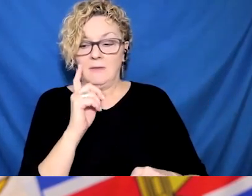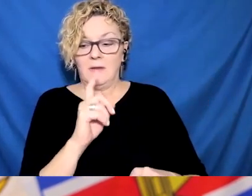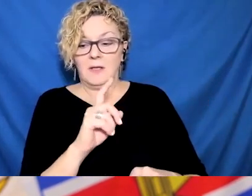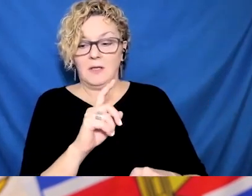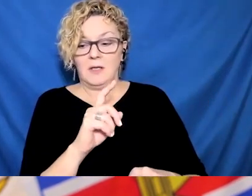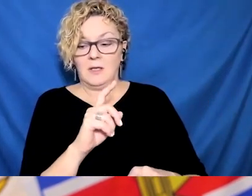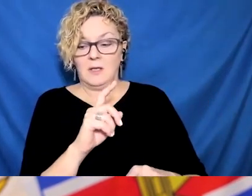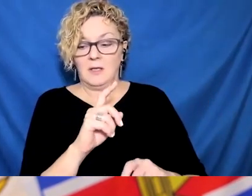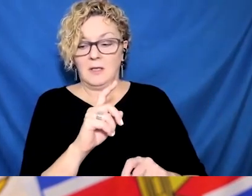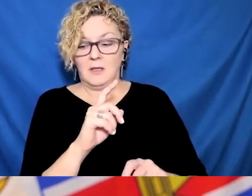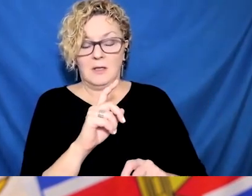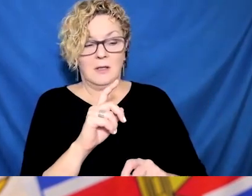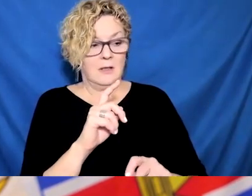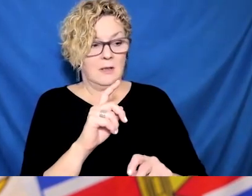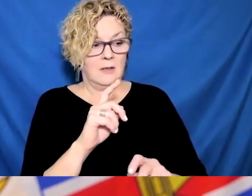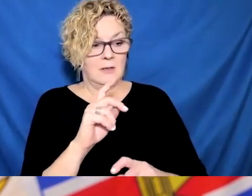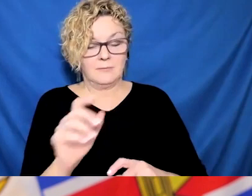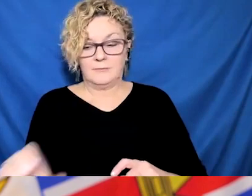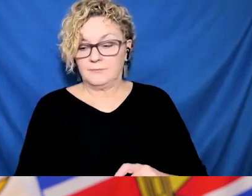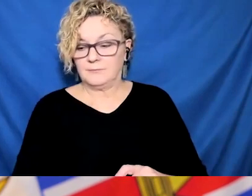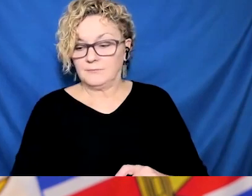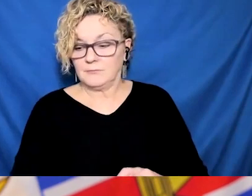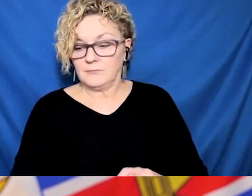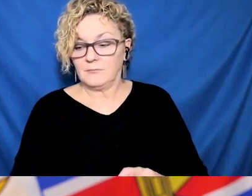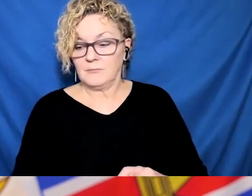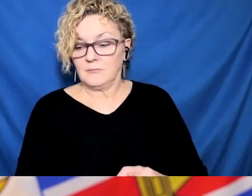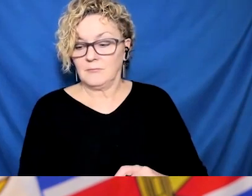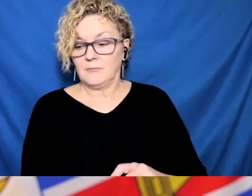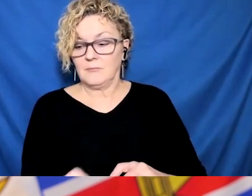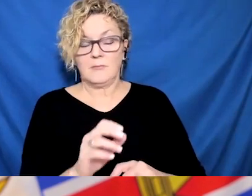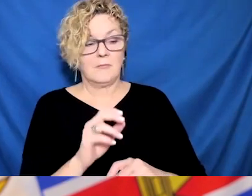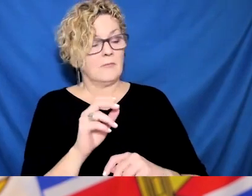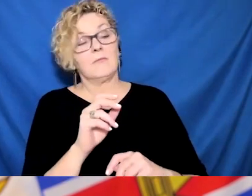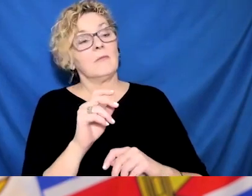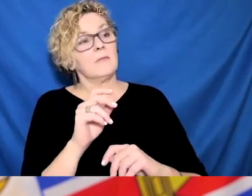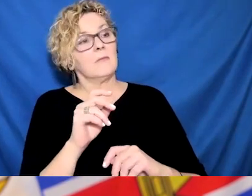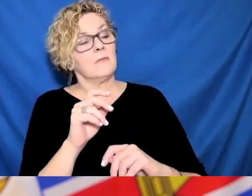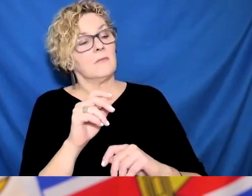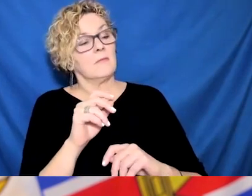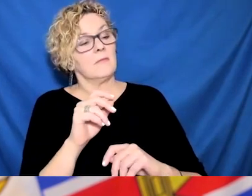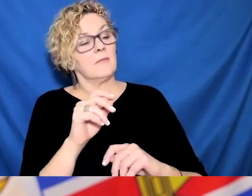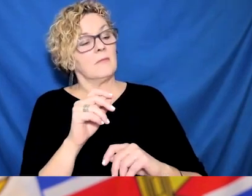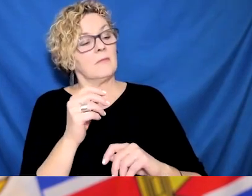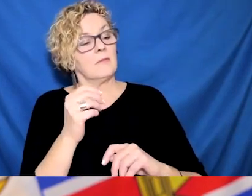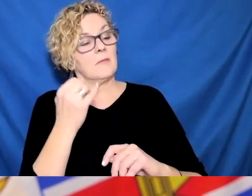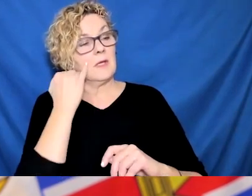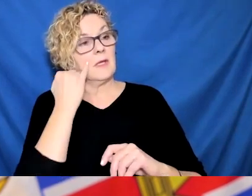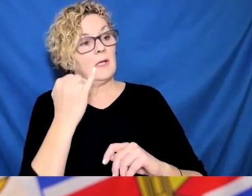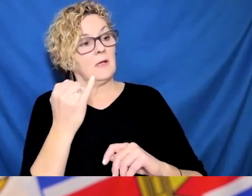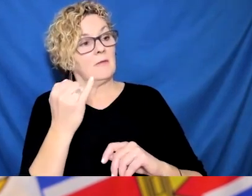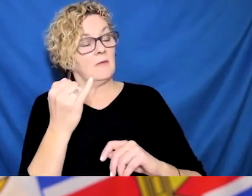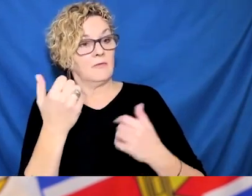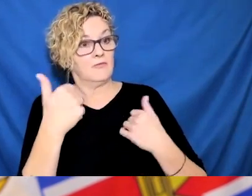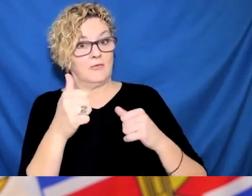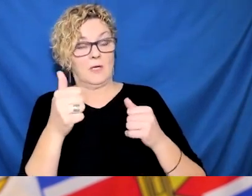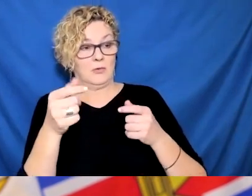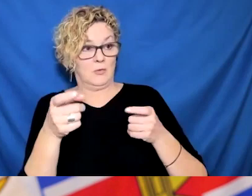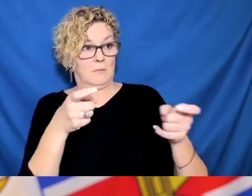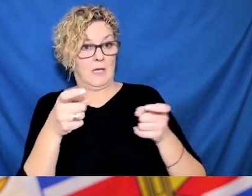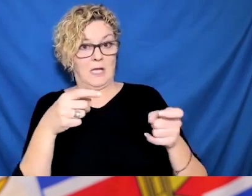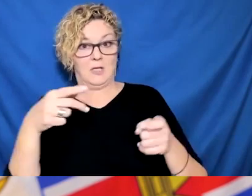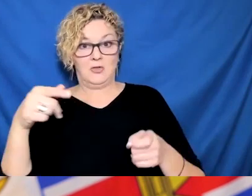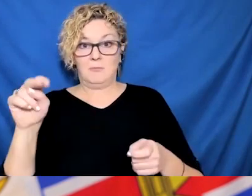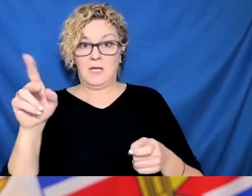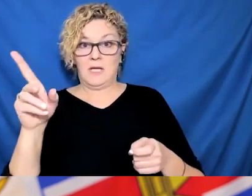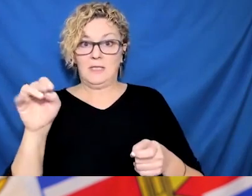vaccine clinics for children to be set up in schools. Will you consider that in that district and other districts, given